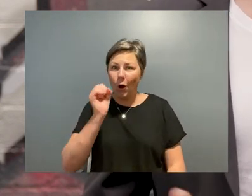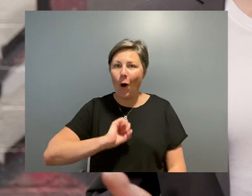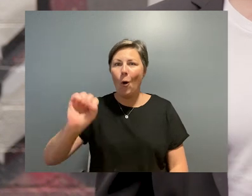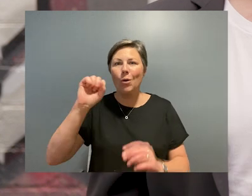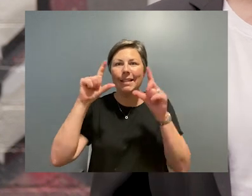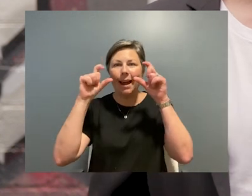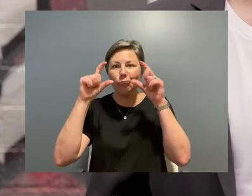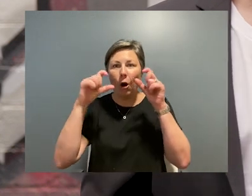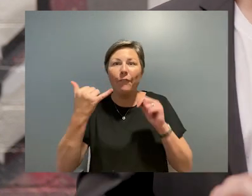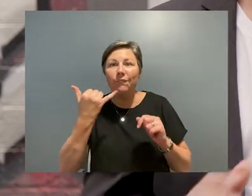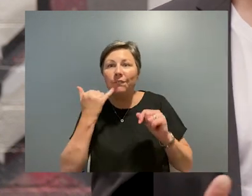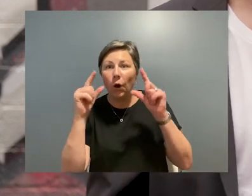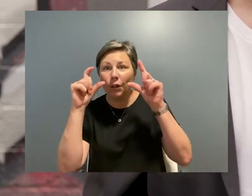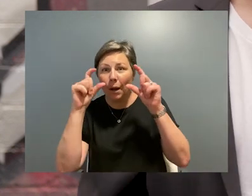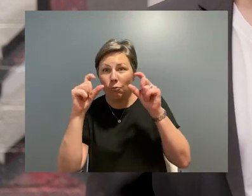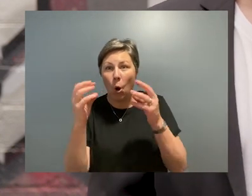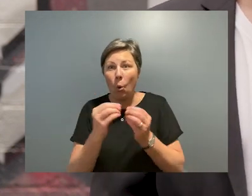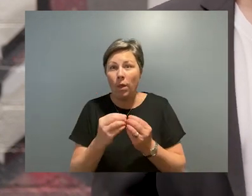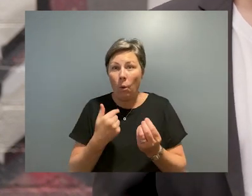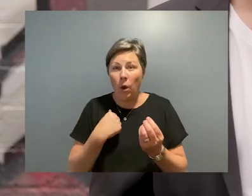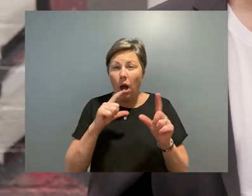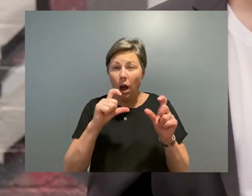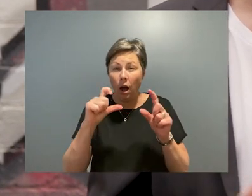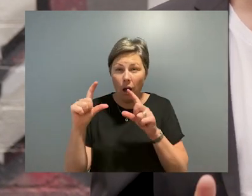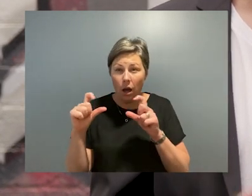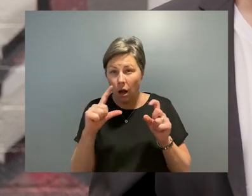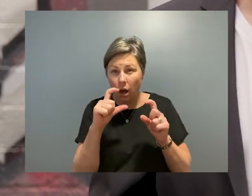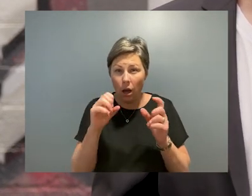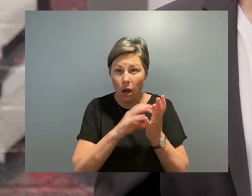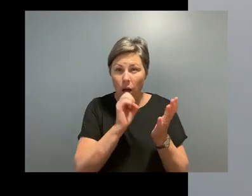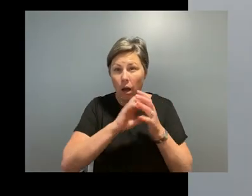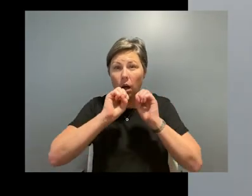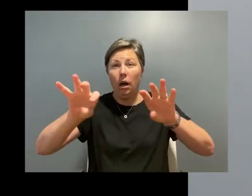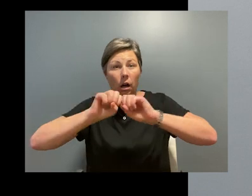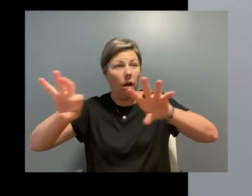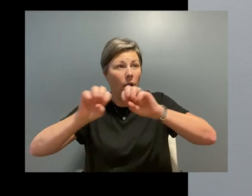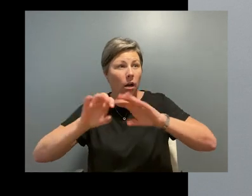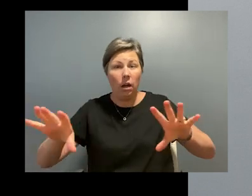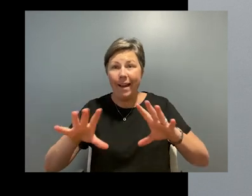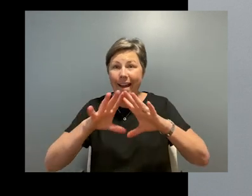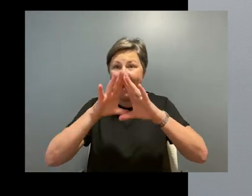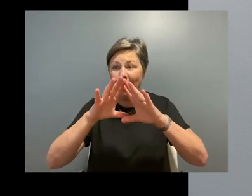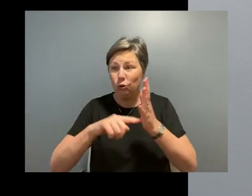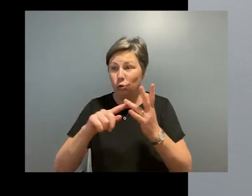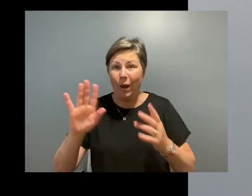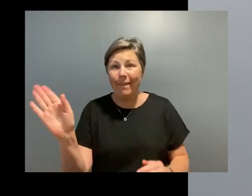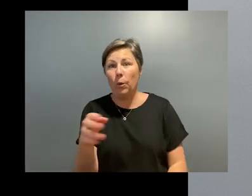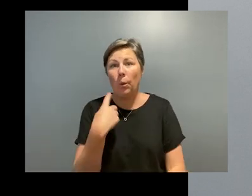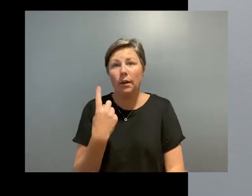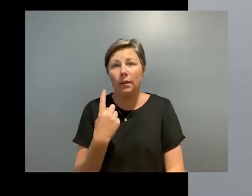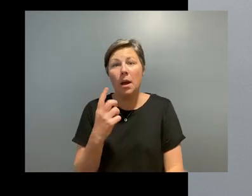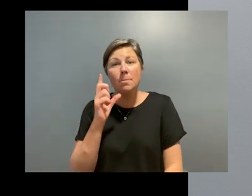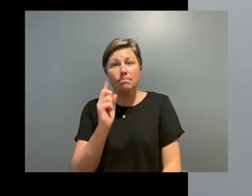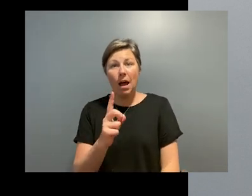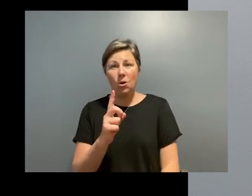where every moment of our lives is documented and broadcast for everyone to see but what is the truth in a